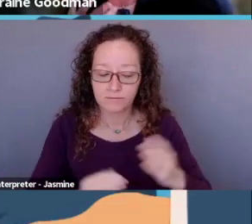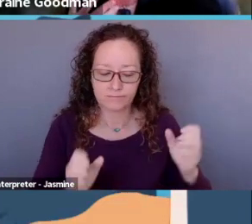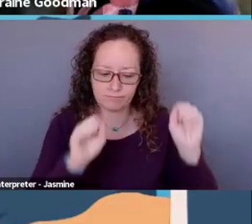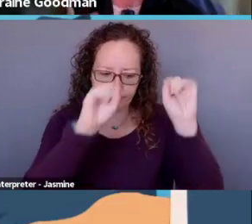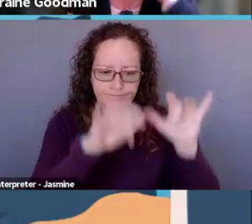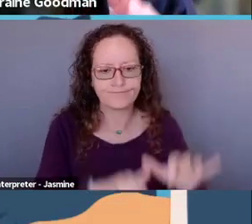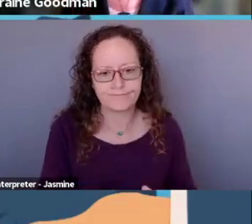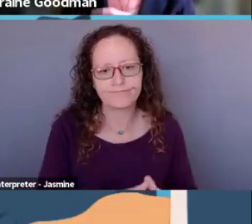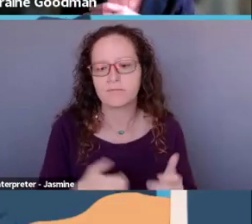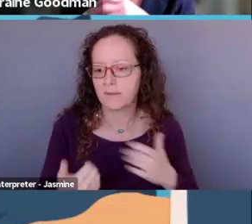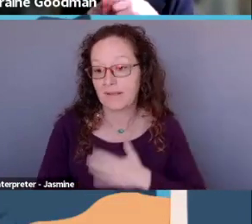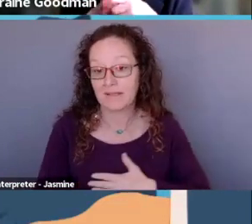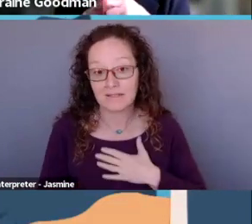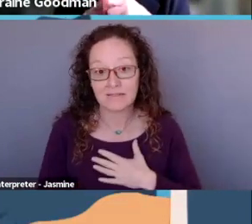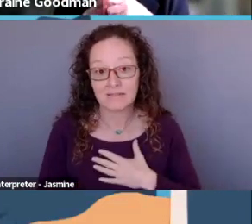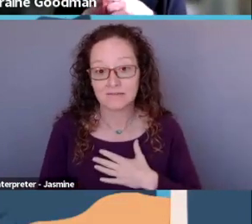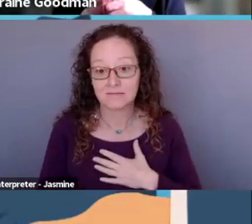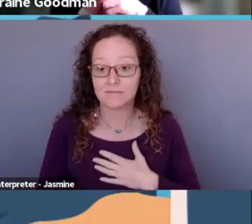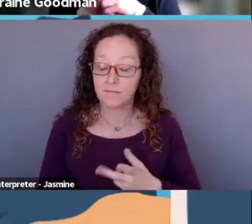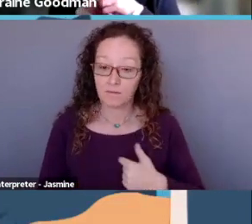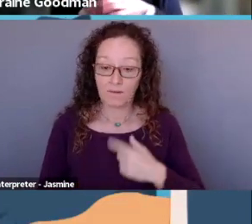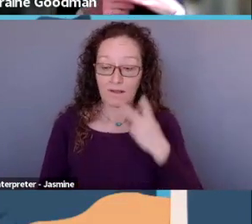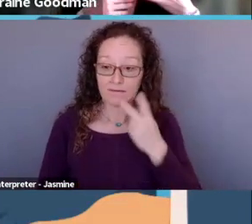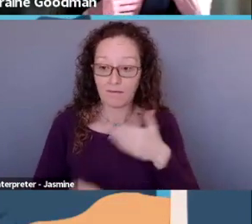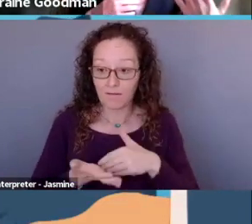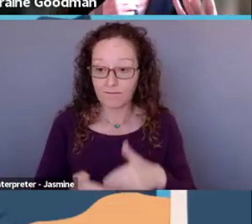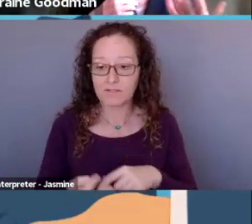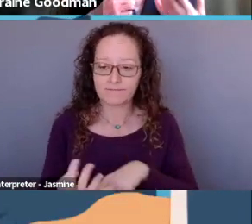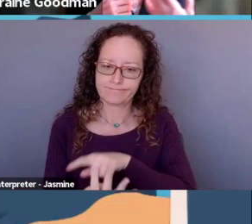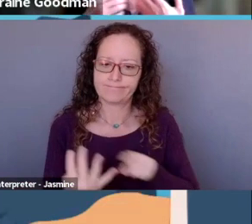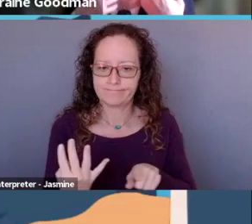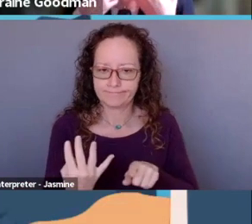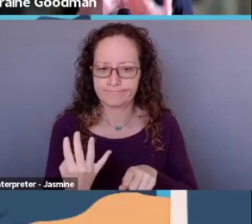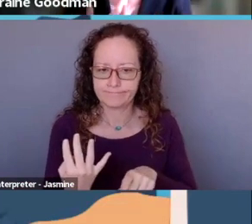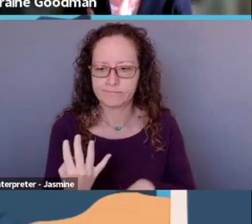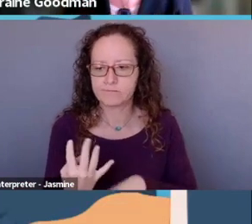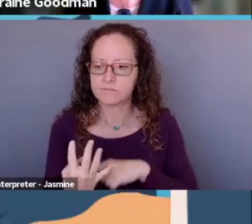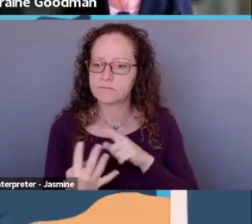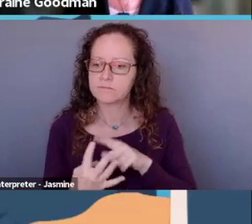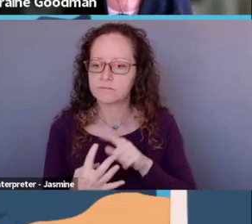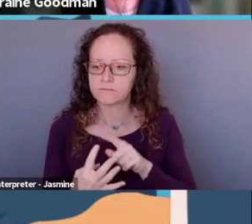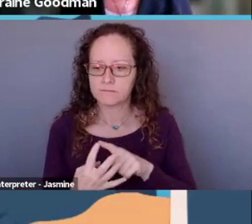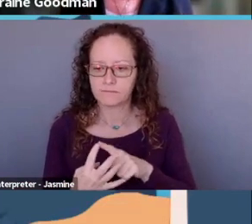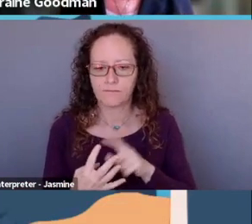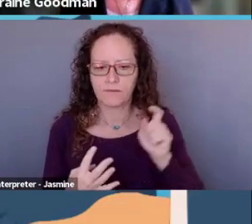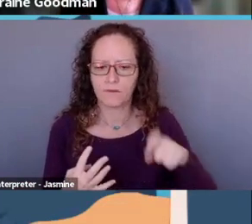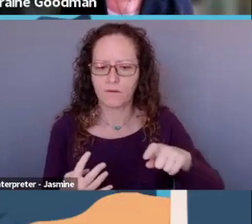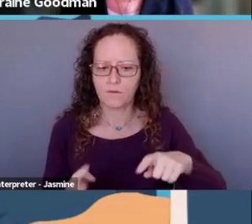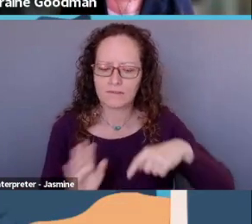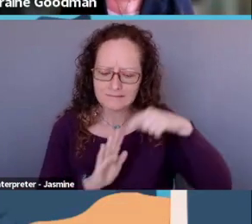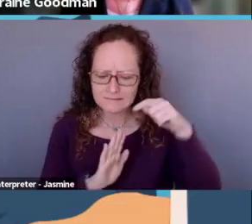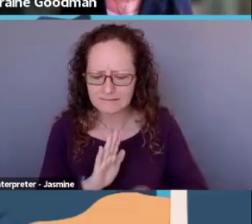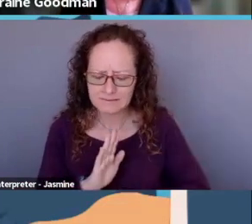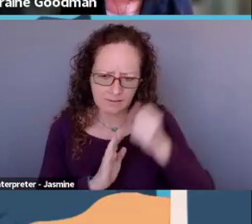them that I see frequently, right? One of the things you need is you need to have a deep understanding of the